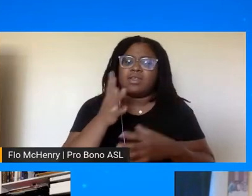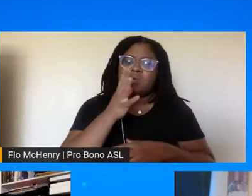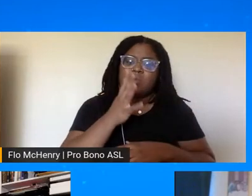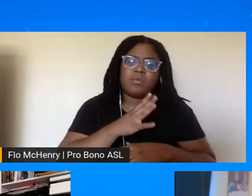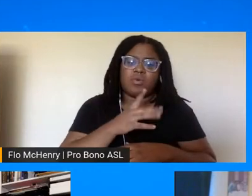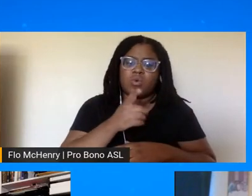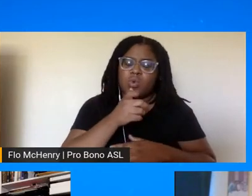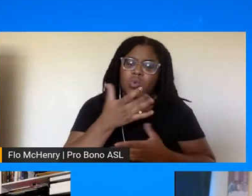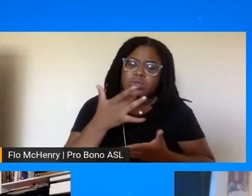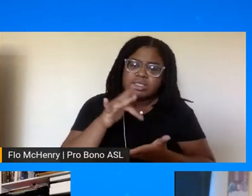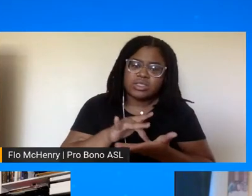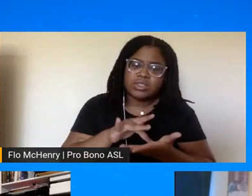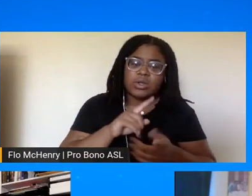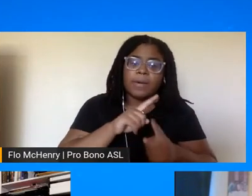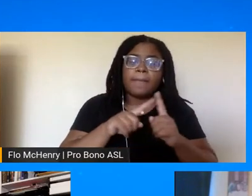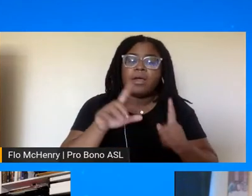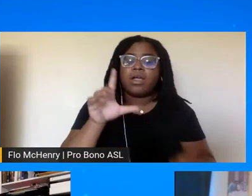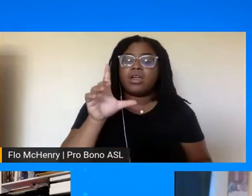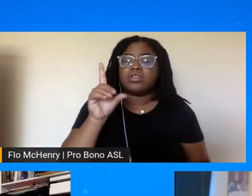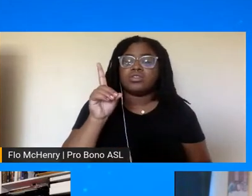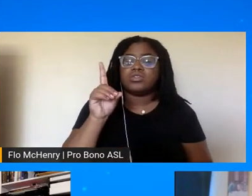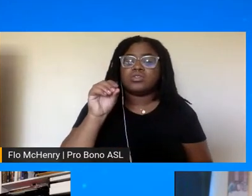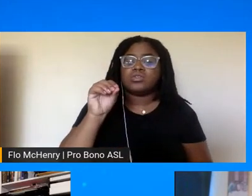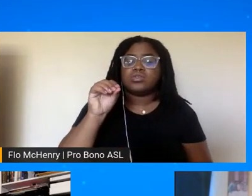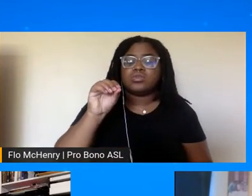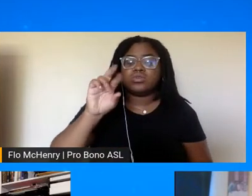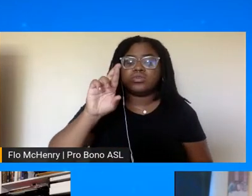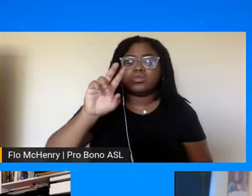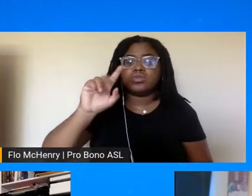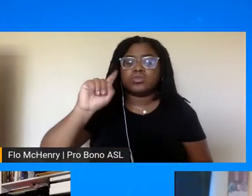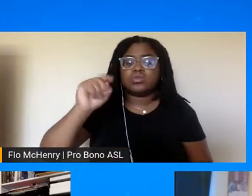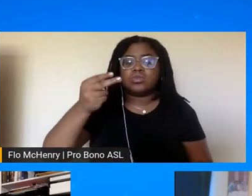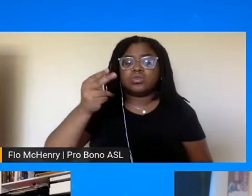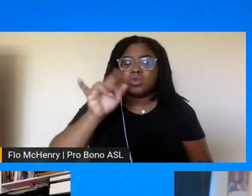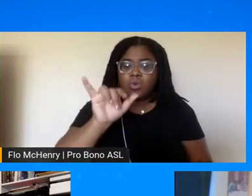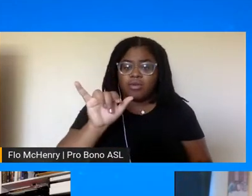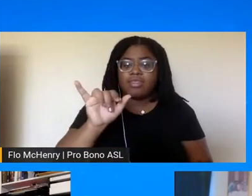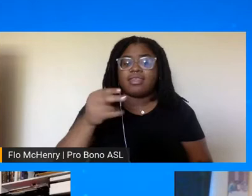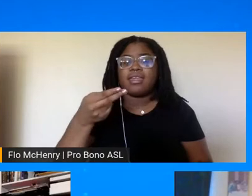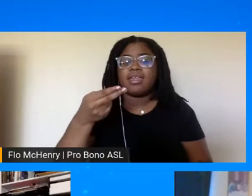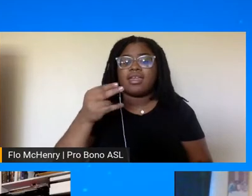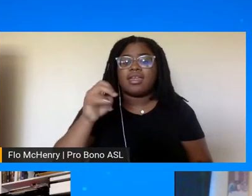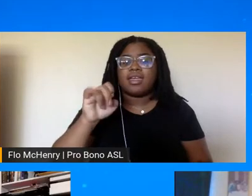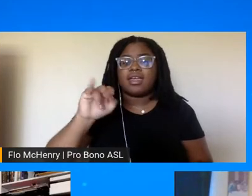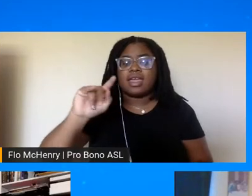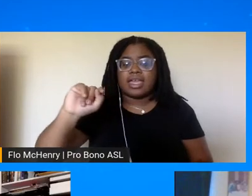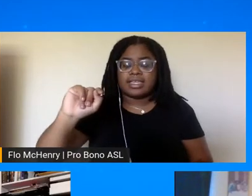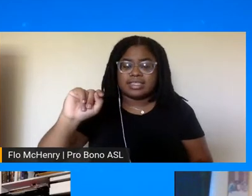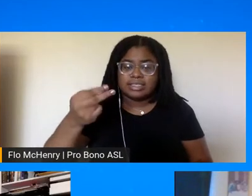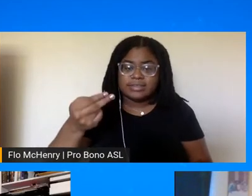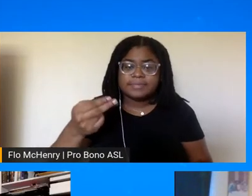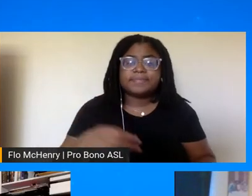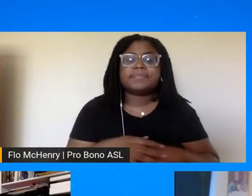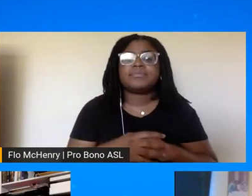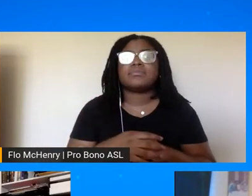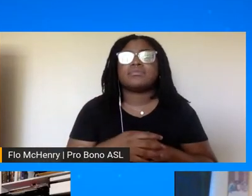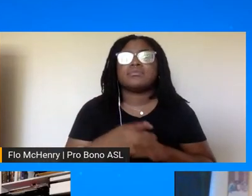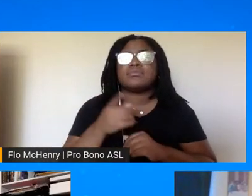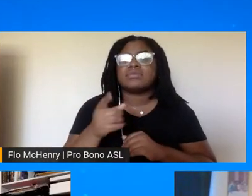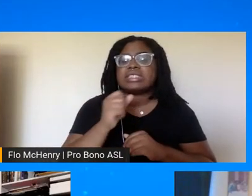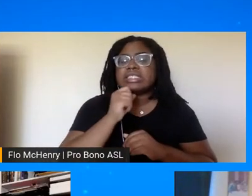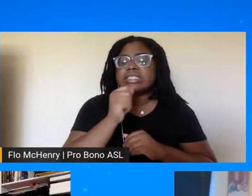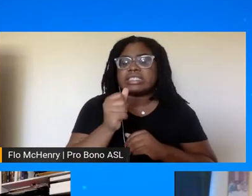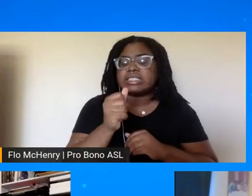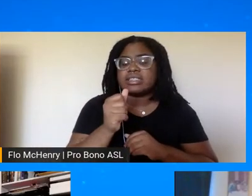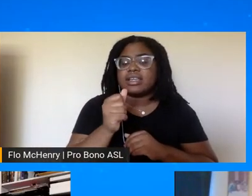but dorothy height who was over the national council of negro women was central to planning of course she uh didn't speak at